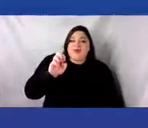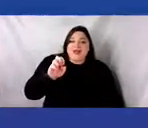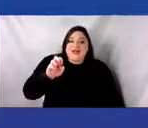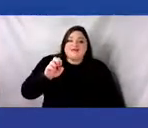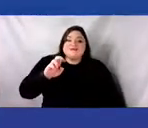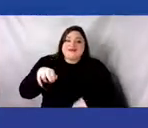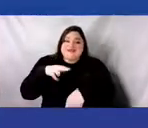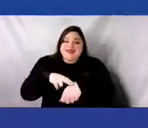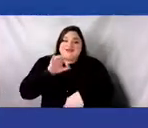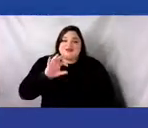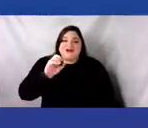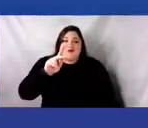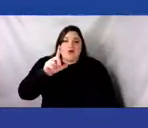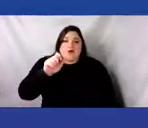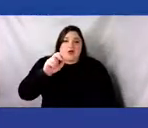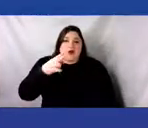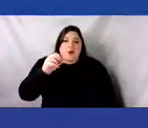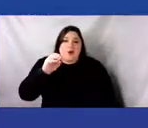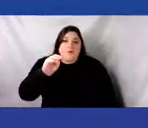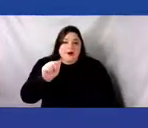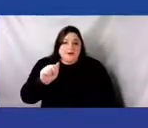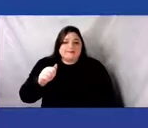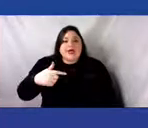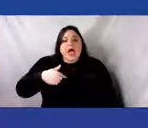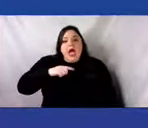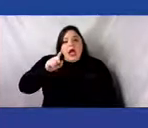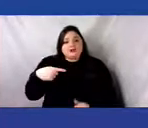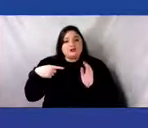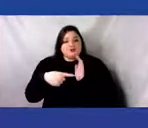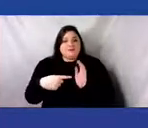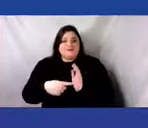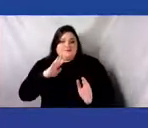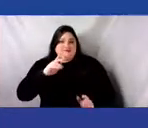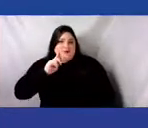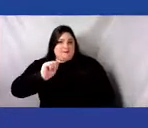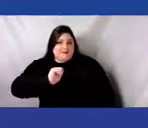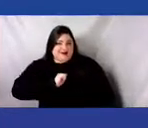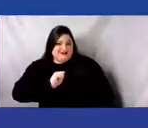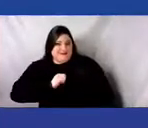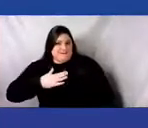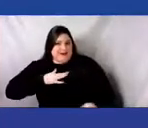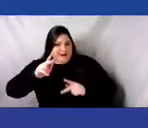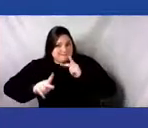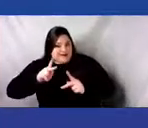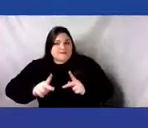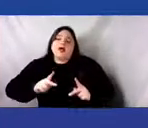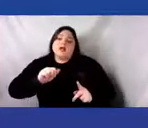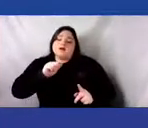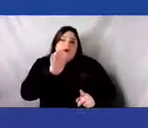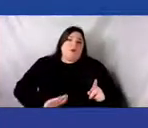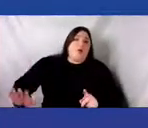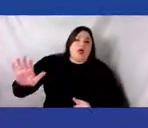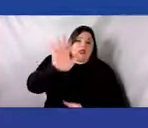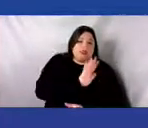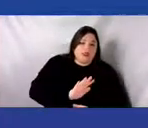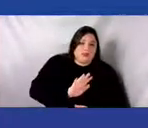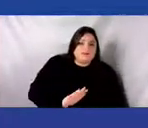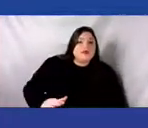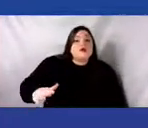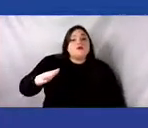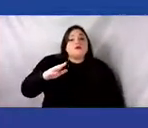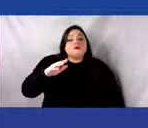people and do not represent my entire nation. My Delaware people are traditionally known as the Lenape.